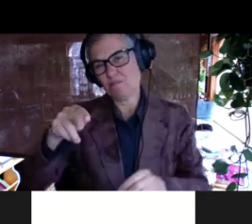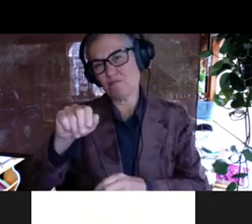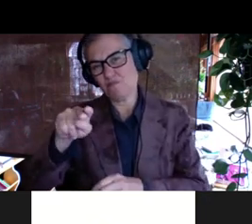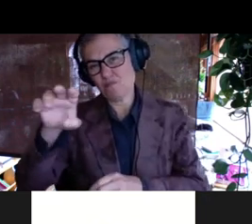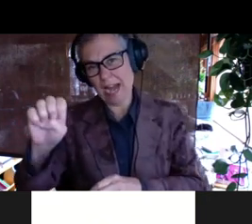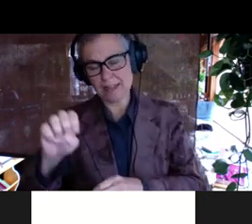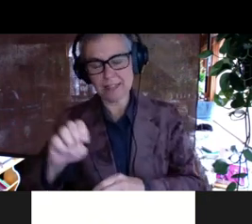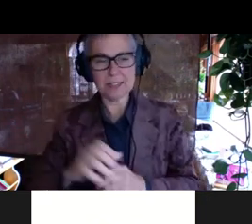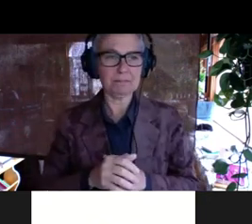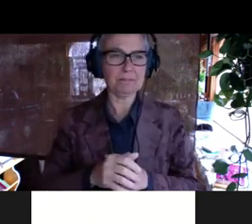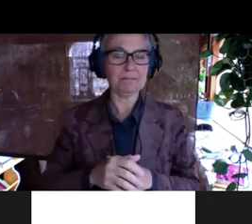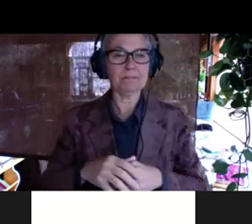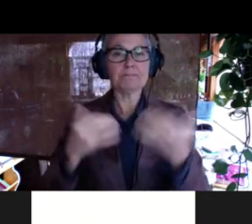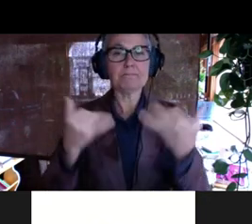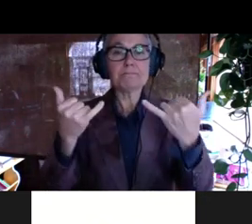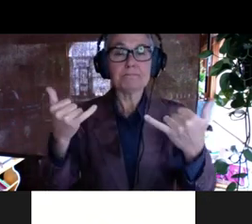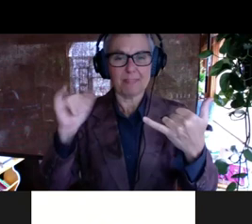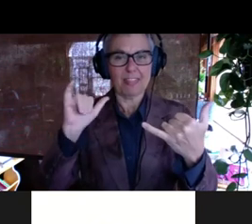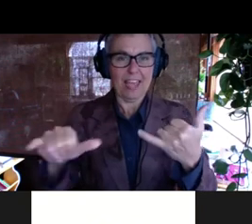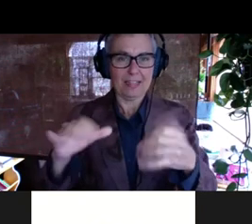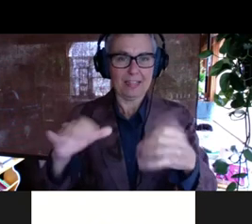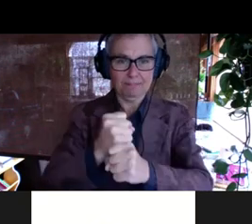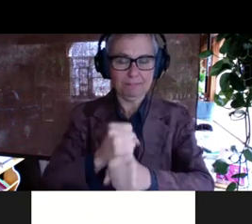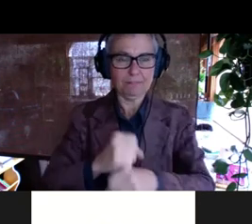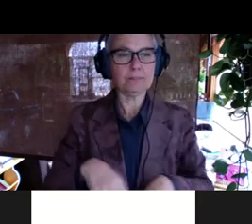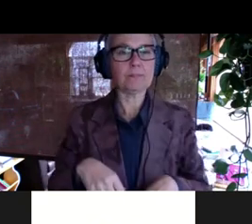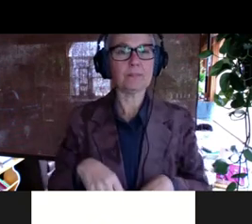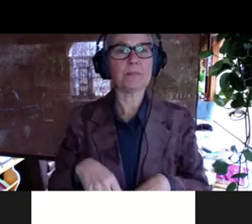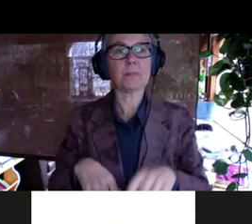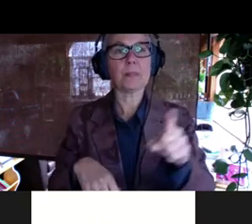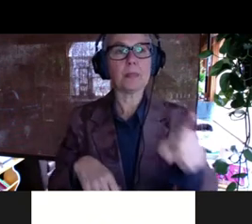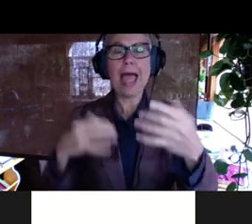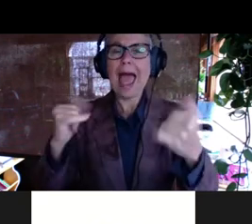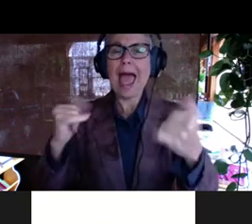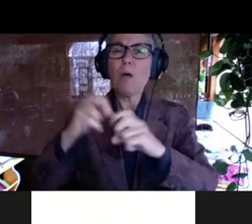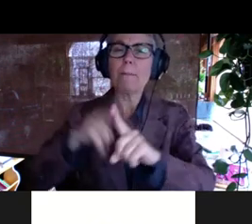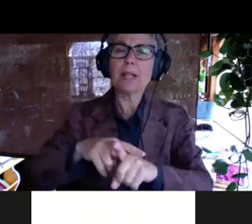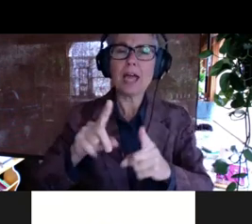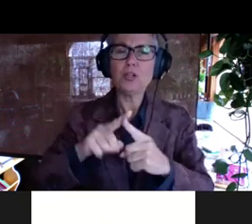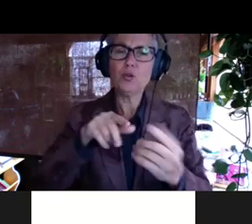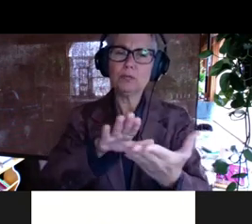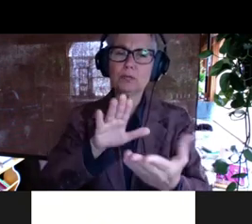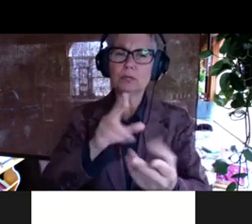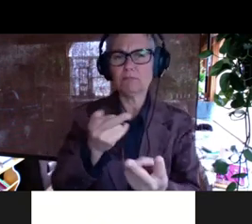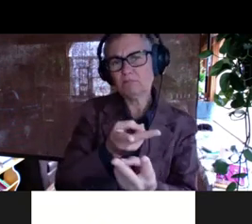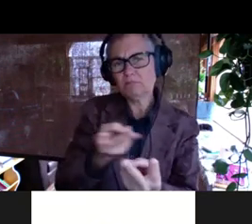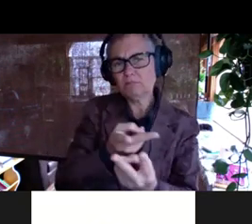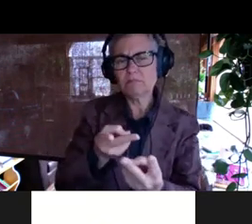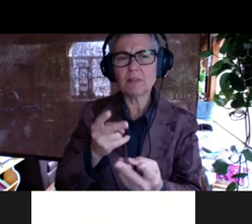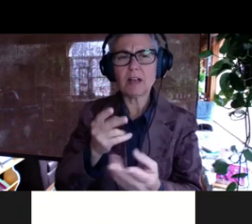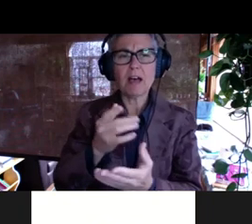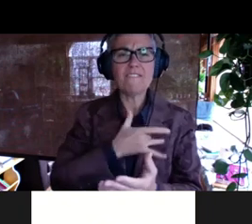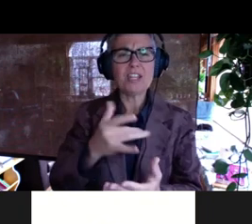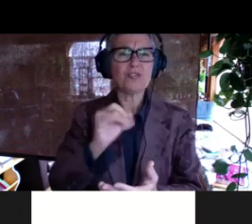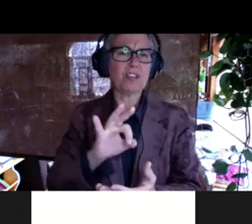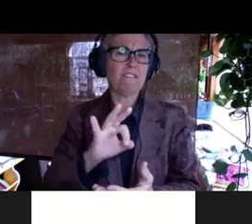Um, so I next want to talk about how I applied prance to address, uh, features of natural